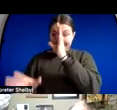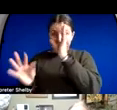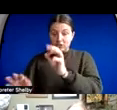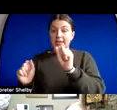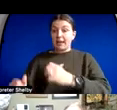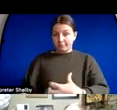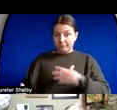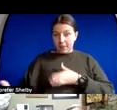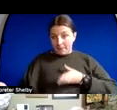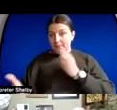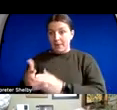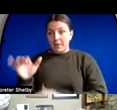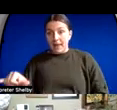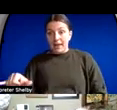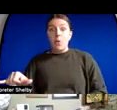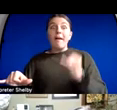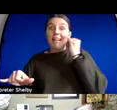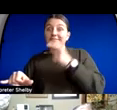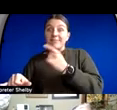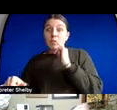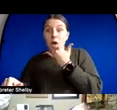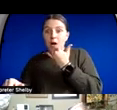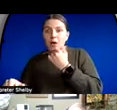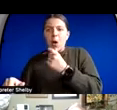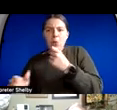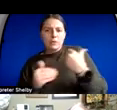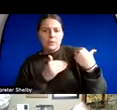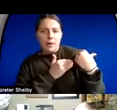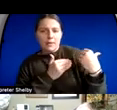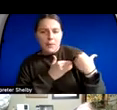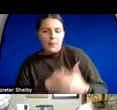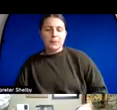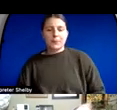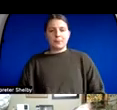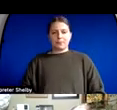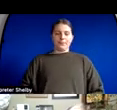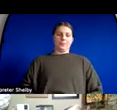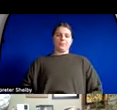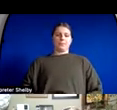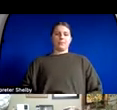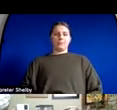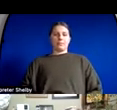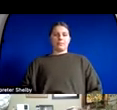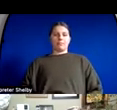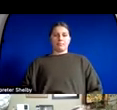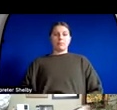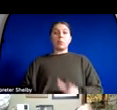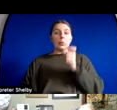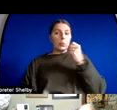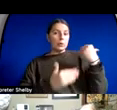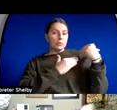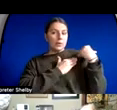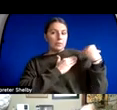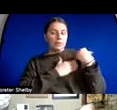decisions made by an ai this raises the question of ai agency you know